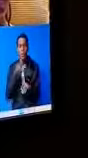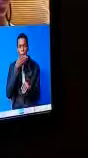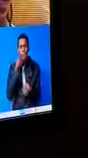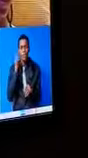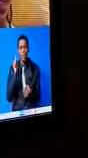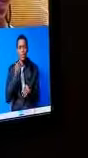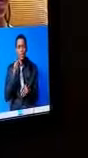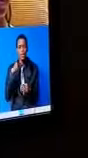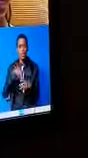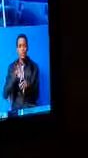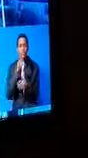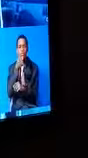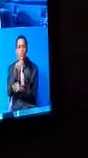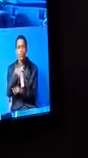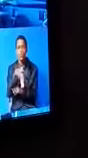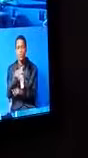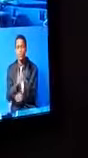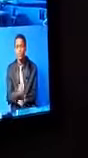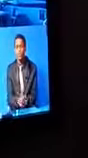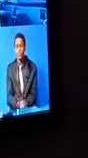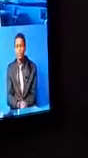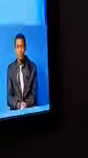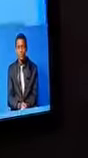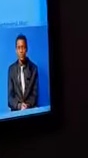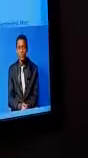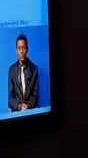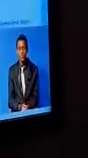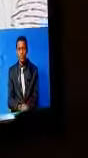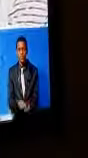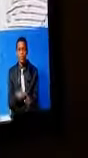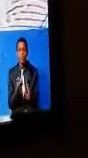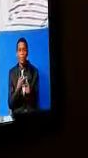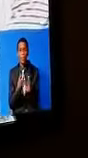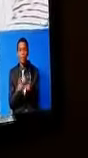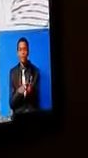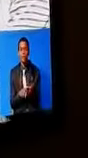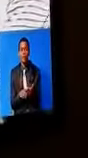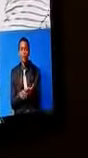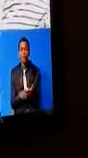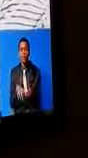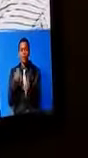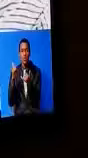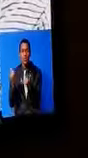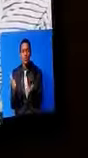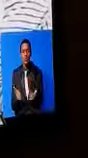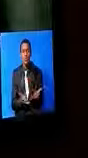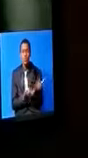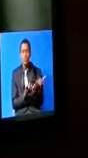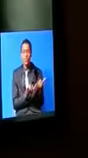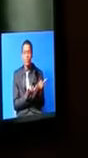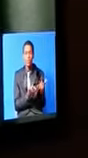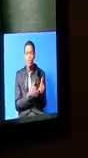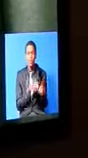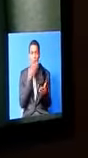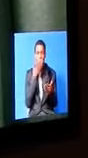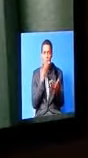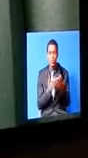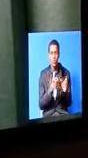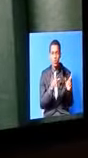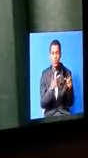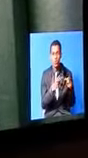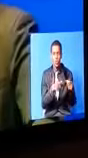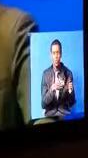fourth industrial revolution is here for the foreseeable future. Therefore, the youth are the optimal group to prepare for this